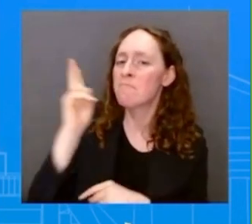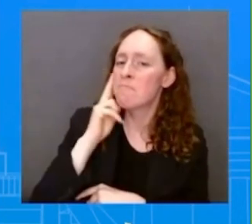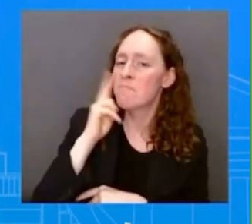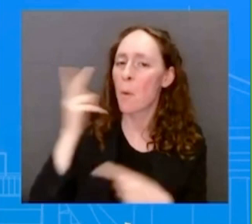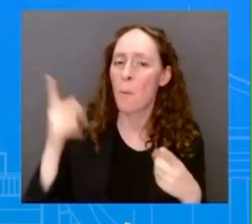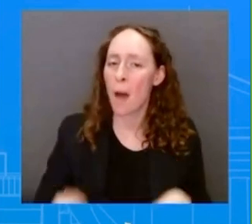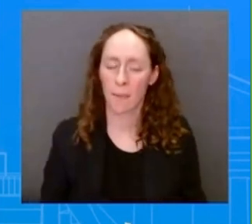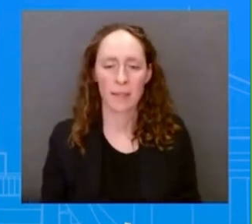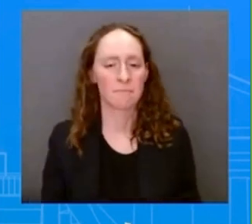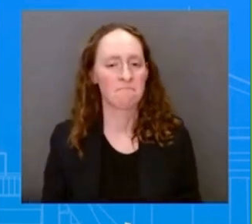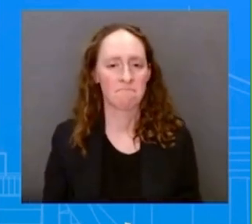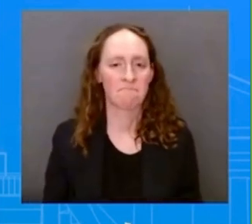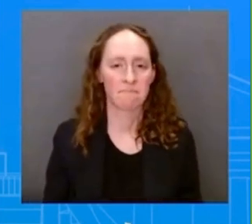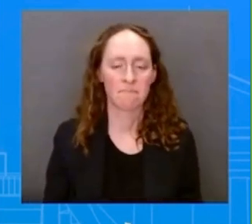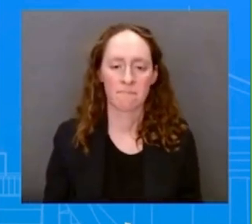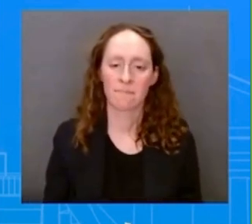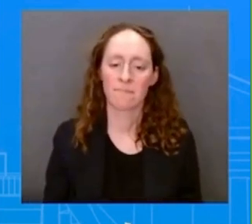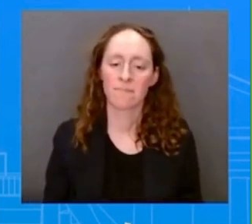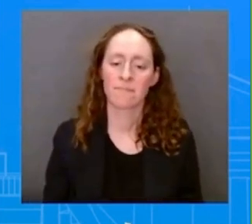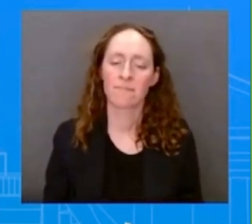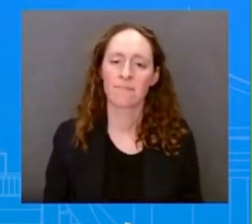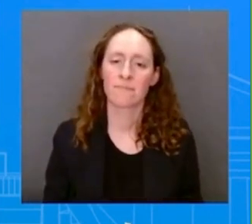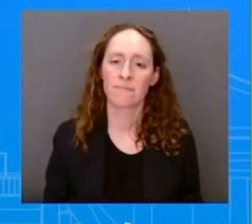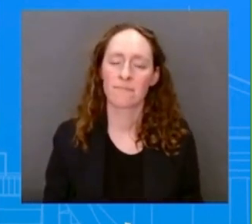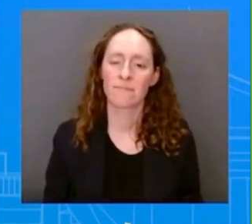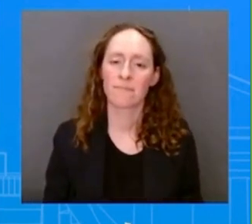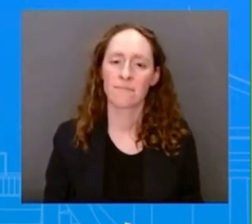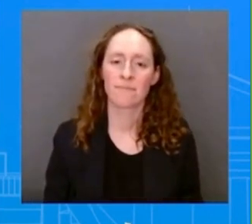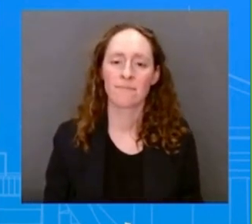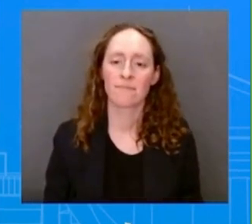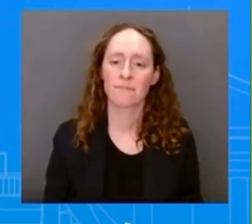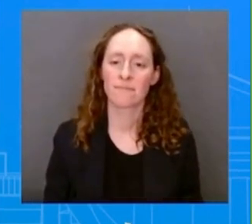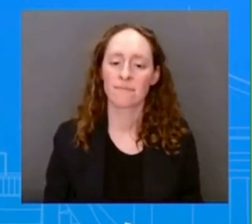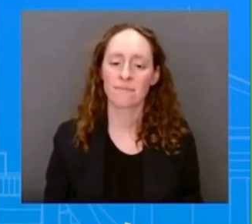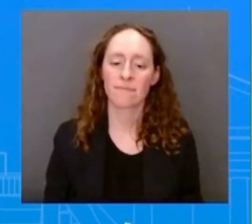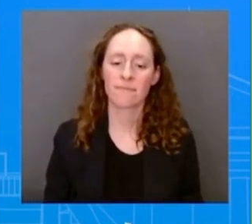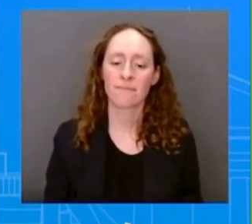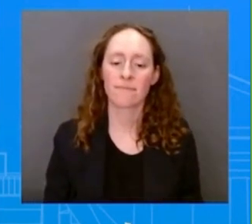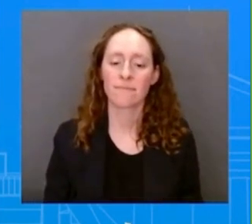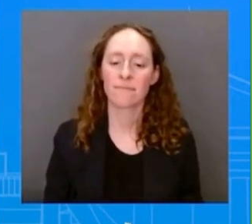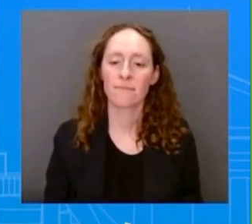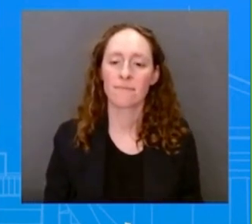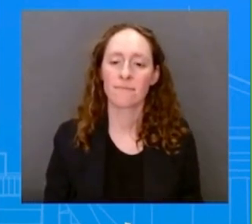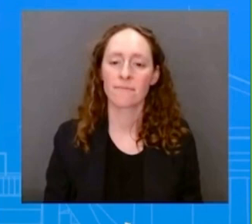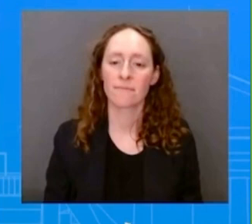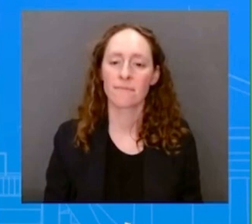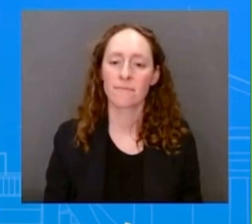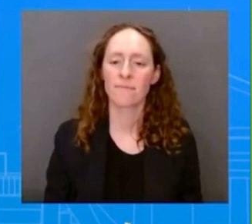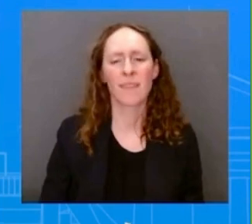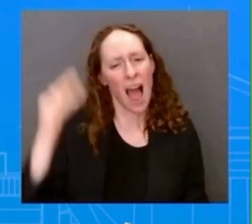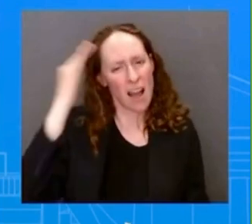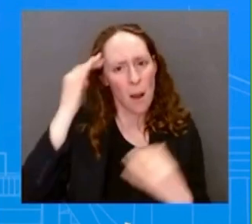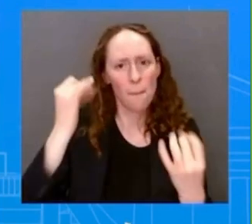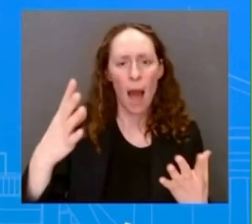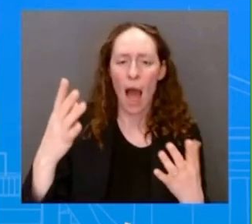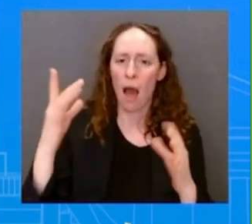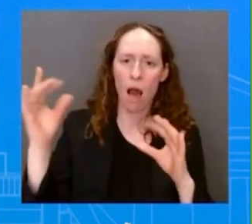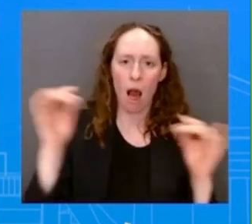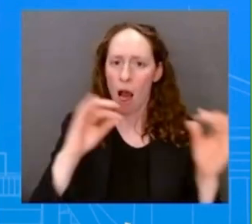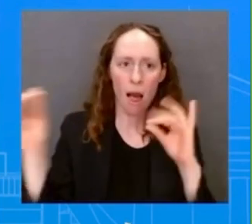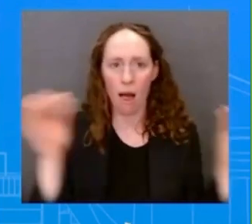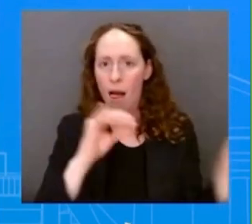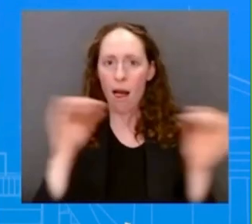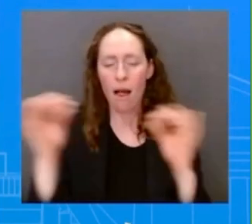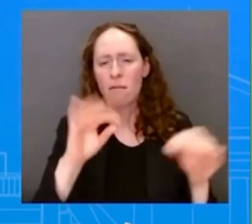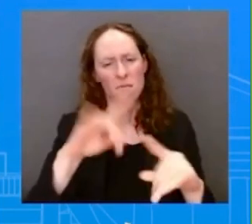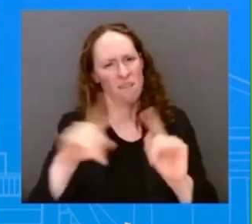Biden and Xi, I know this is, we've been going back and forth about this from the last several weeks, I think the concern at this point is that there are,